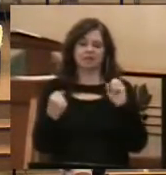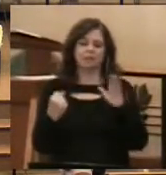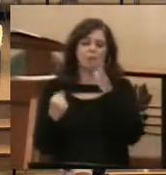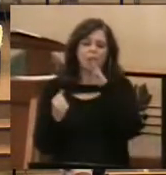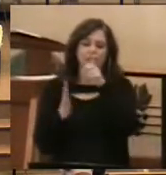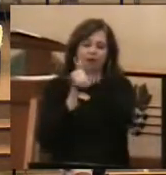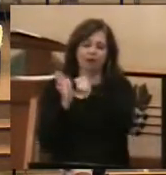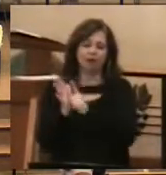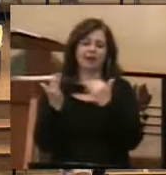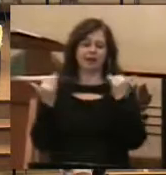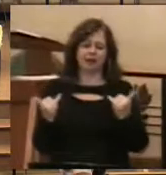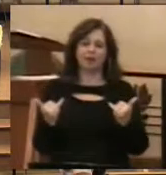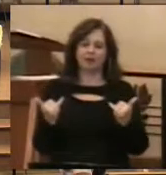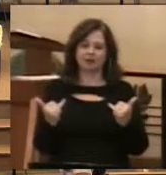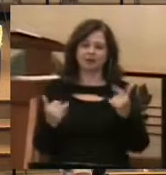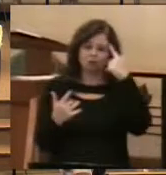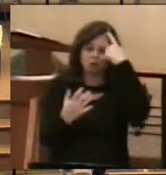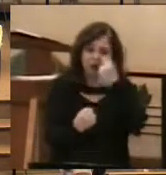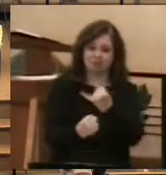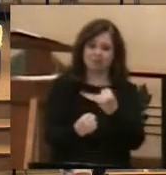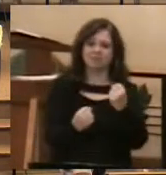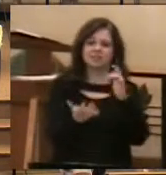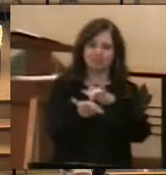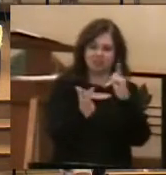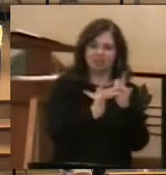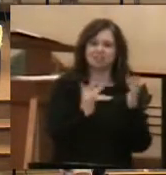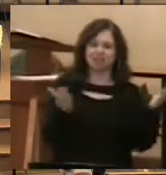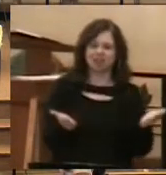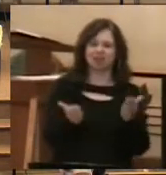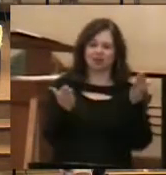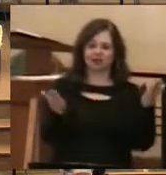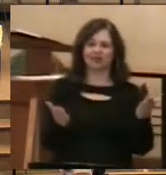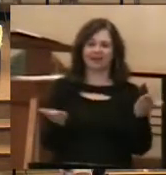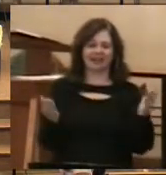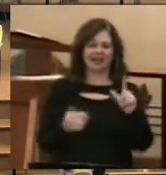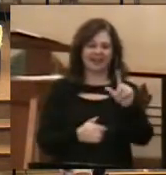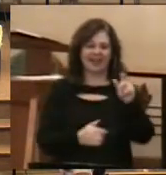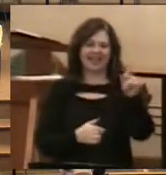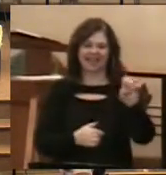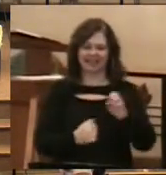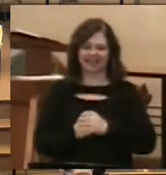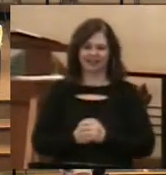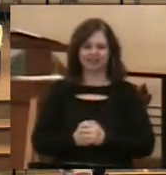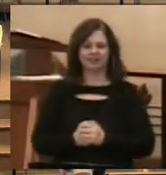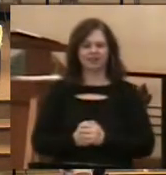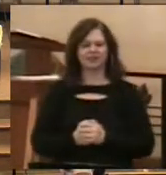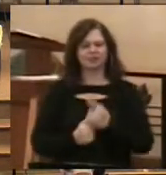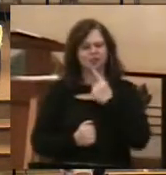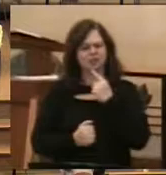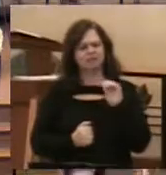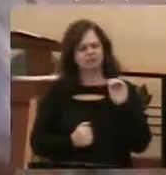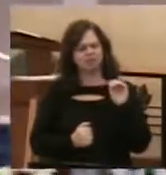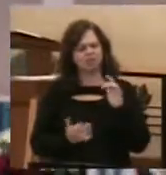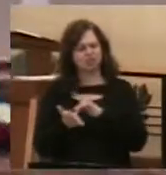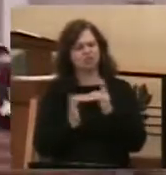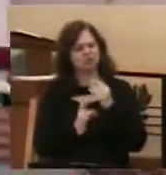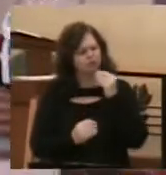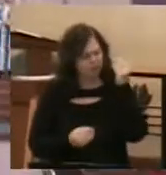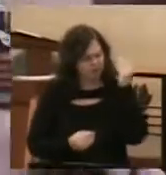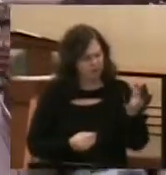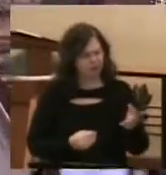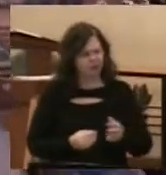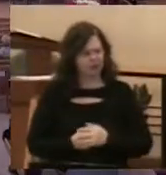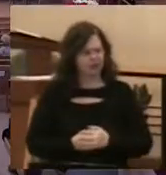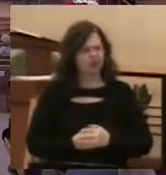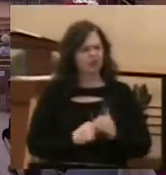these waters. If you remember, if says, Simon Peter, put into deep water and let down your